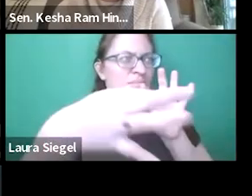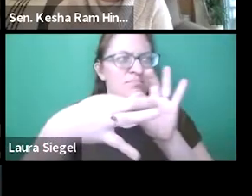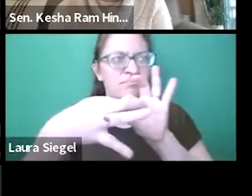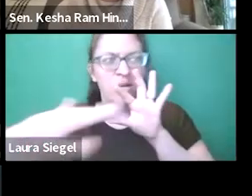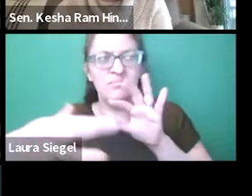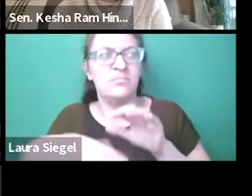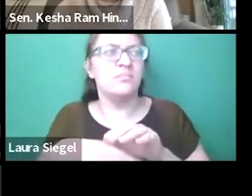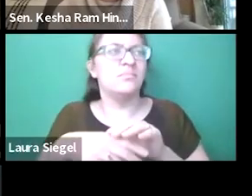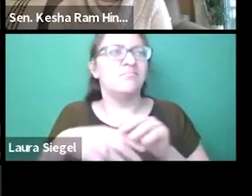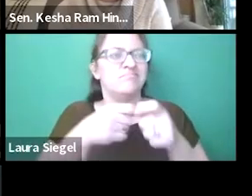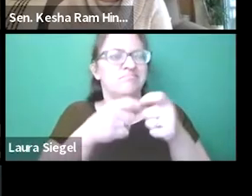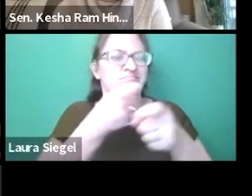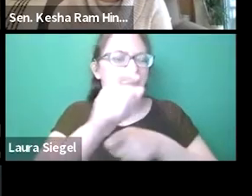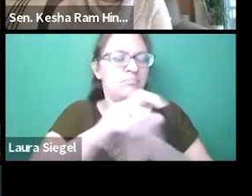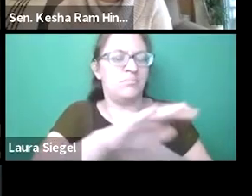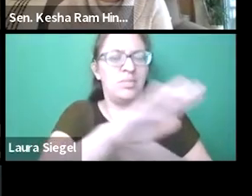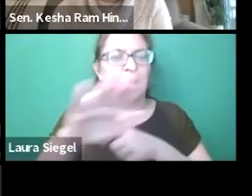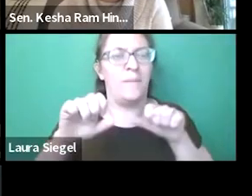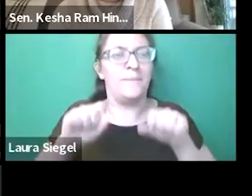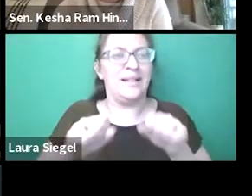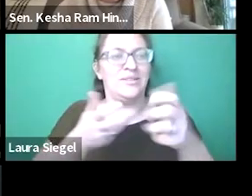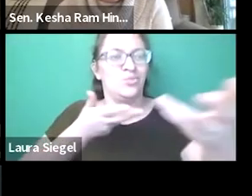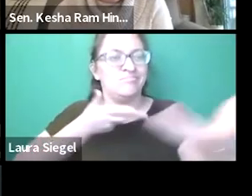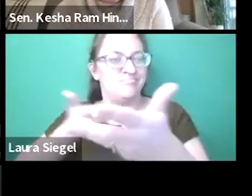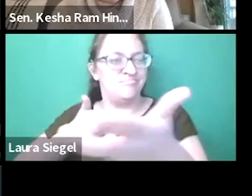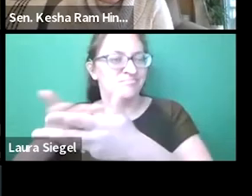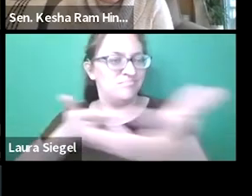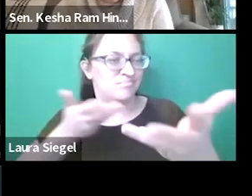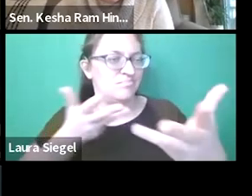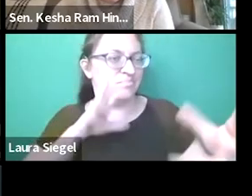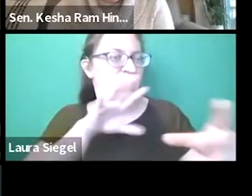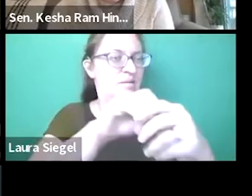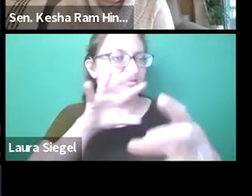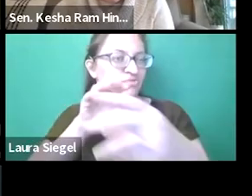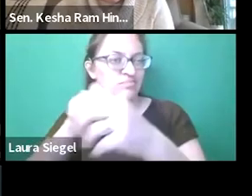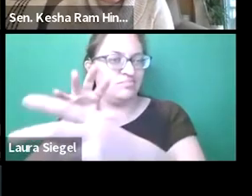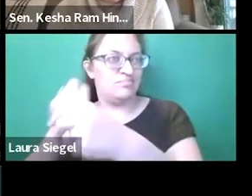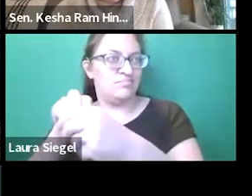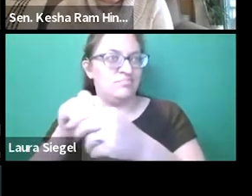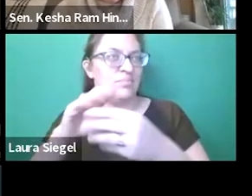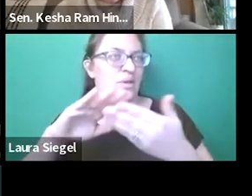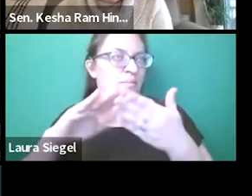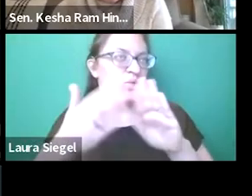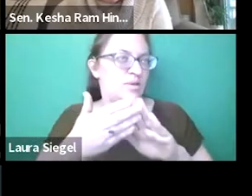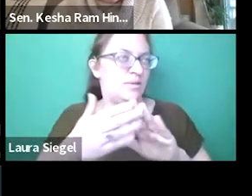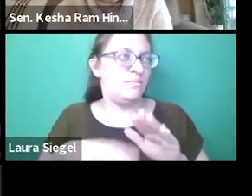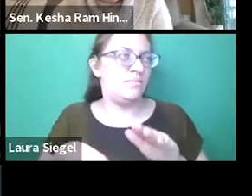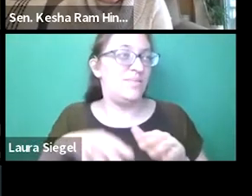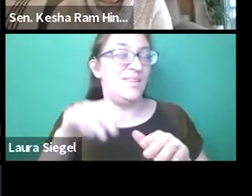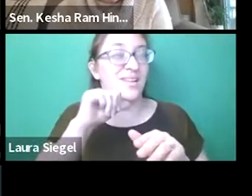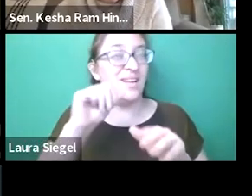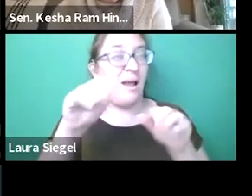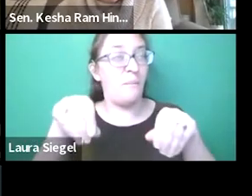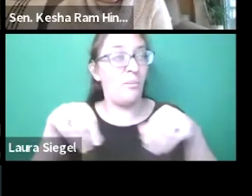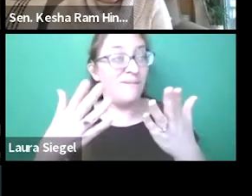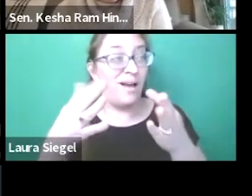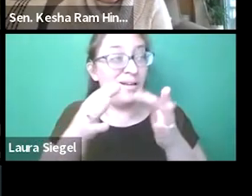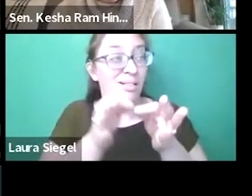misunderstandings, miscommunications, and disrupt their ability to engage in their communities.